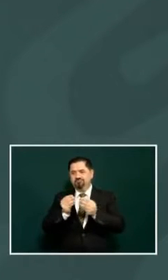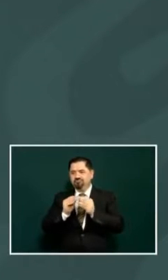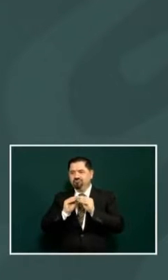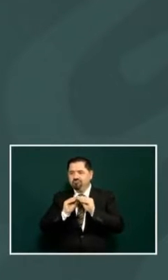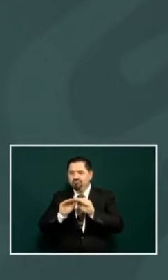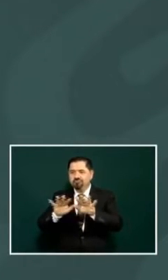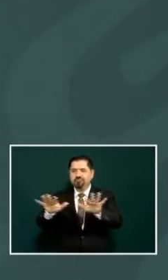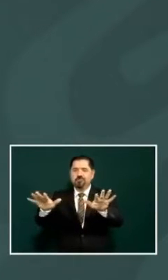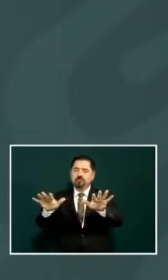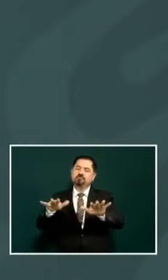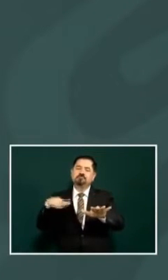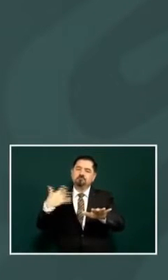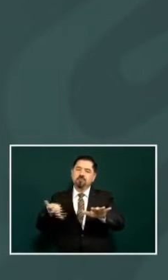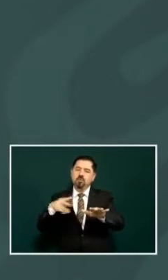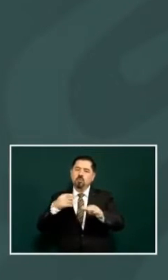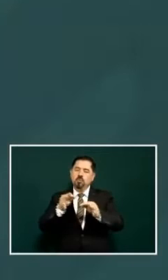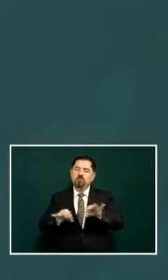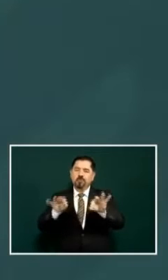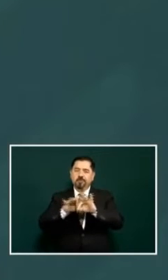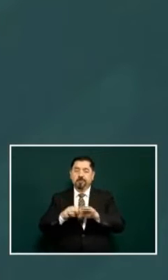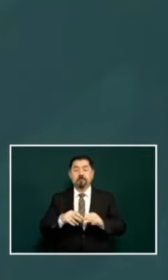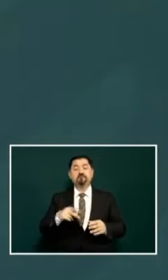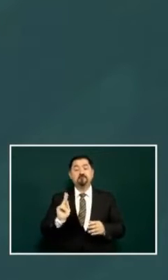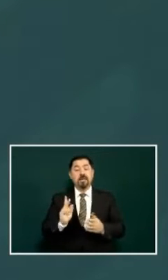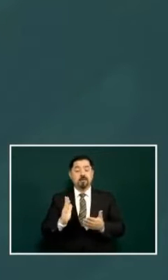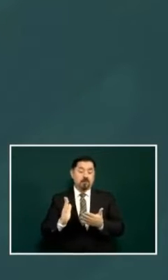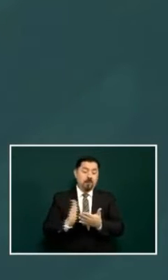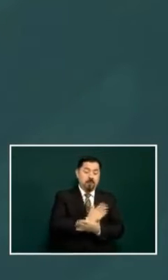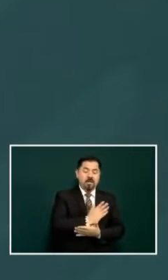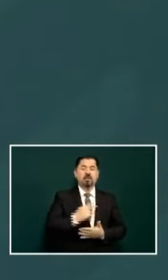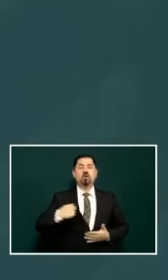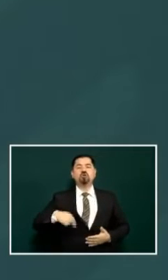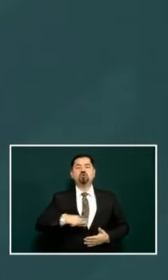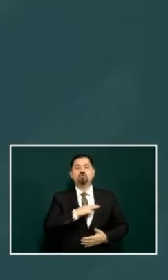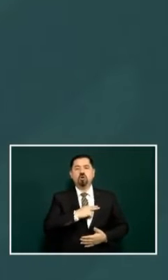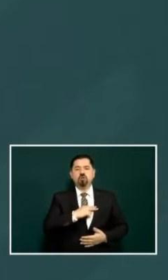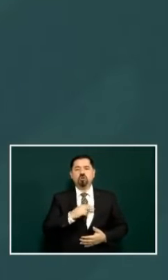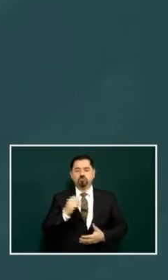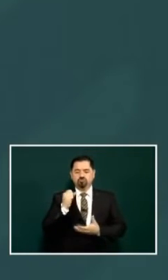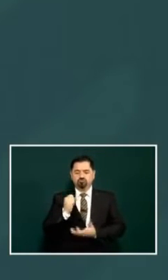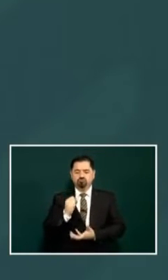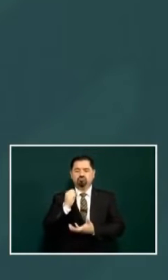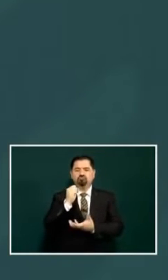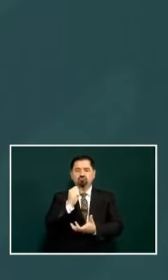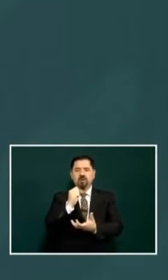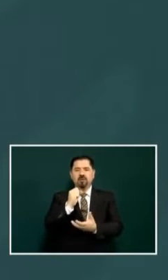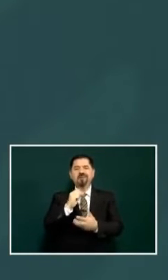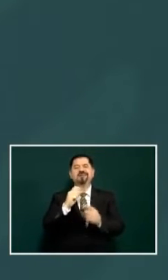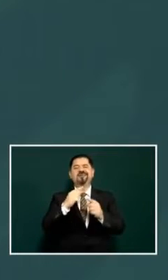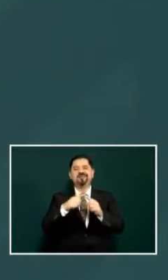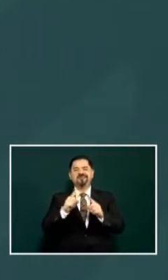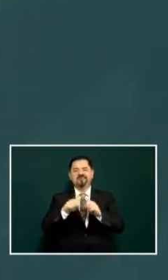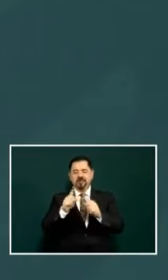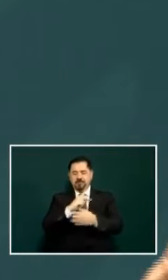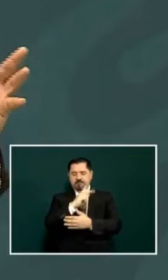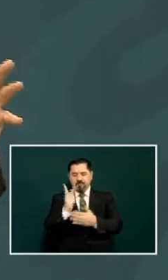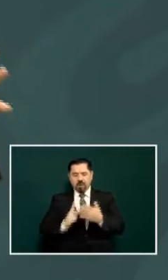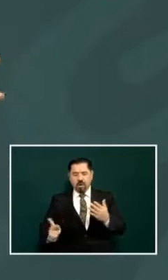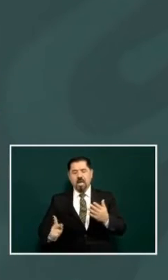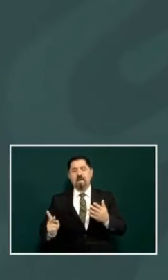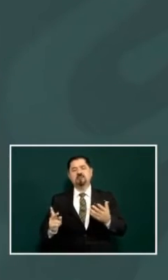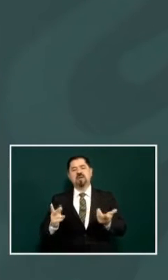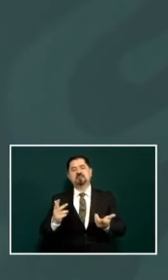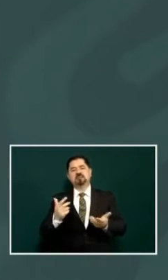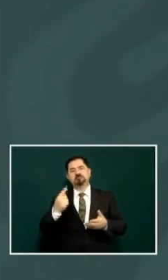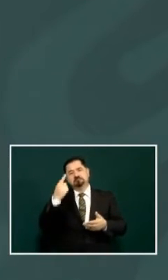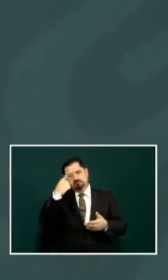we also have now what we are now investing in all the well-being programs